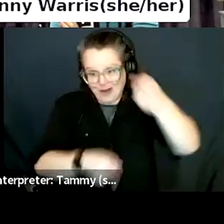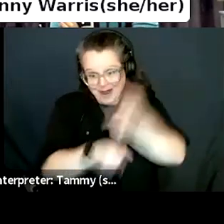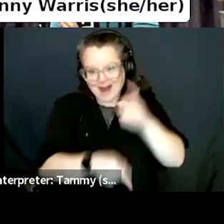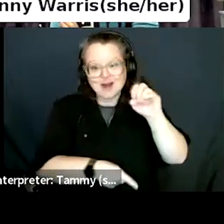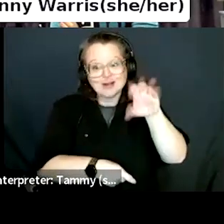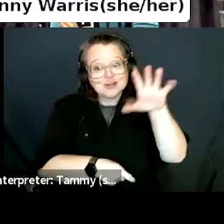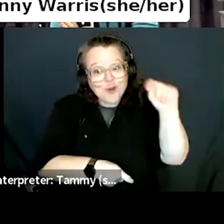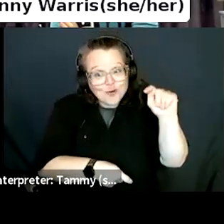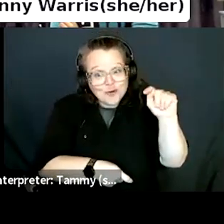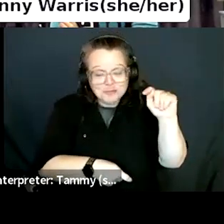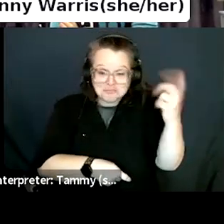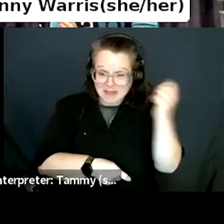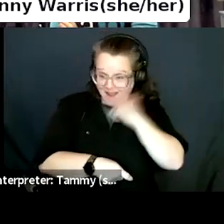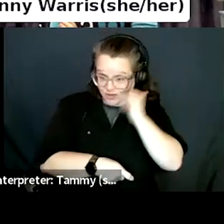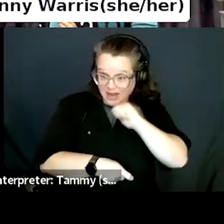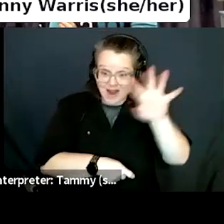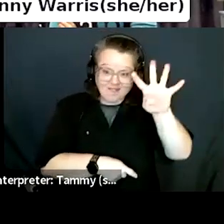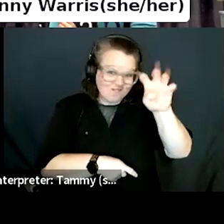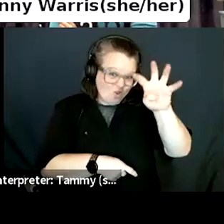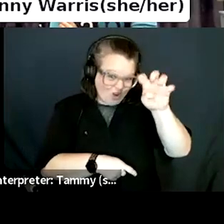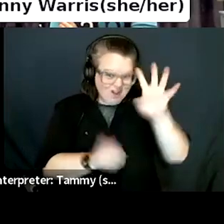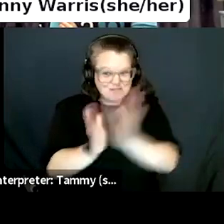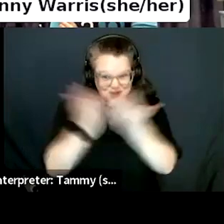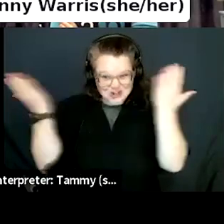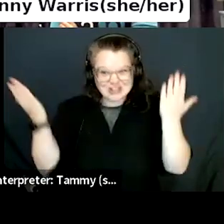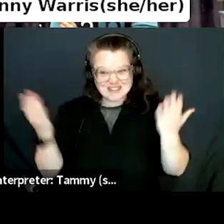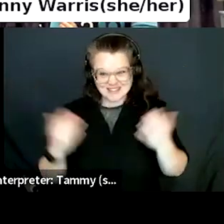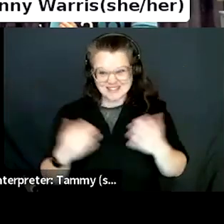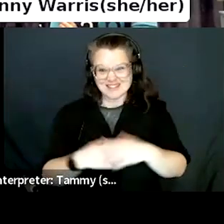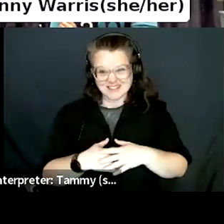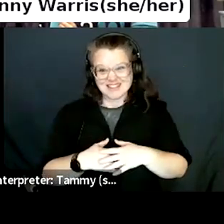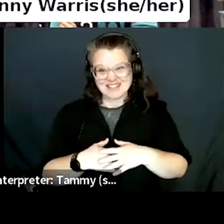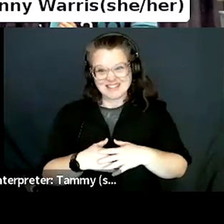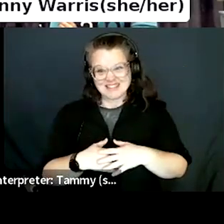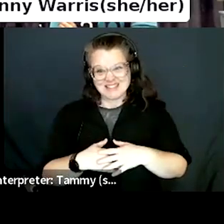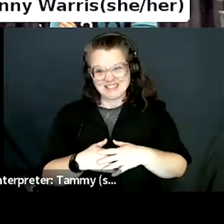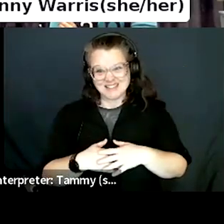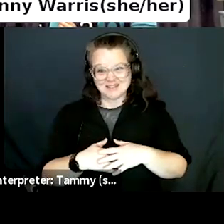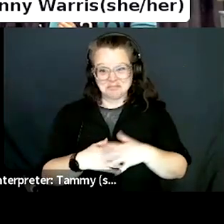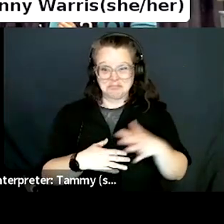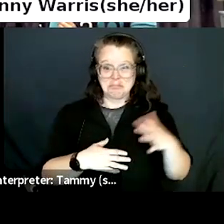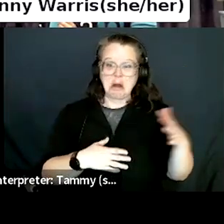400. Uh, every other time. Yeah. About a hundred.